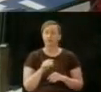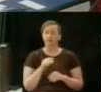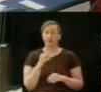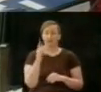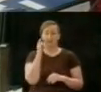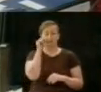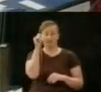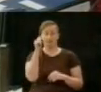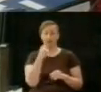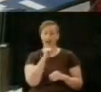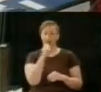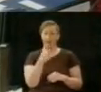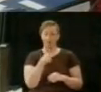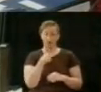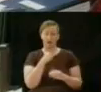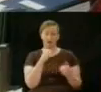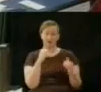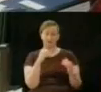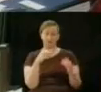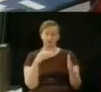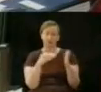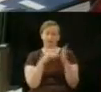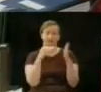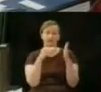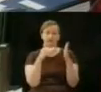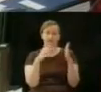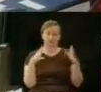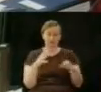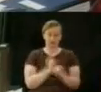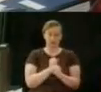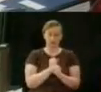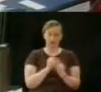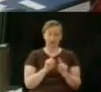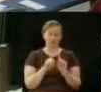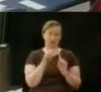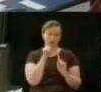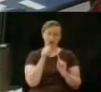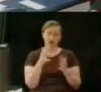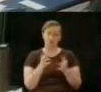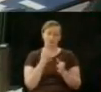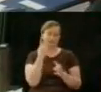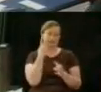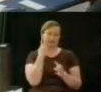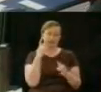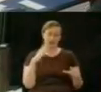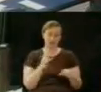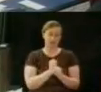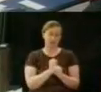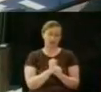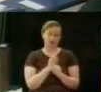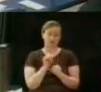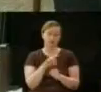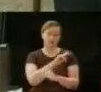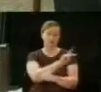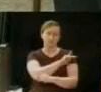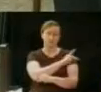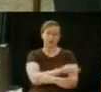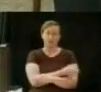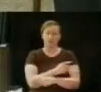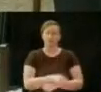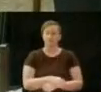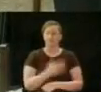if this is the best way to go. I will be following these discussions pretty closely. Again, in theory, I'm not